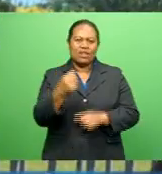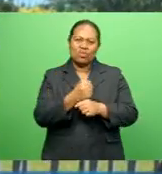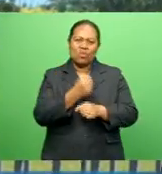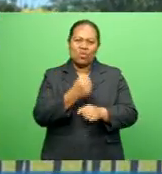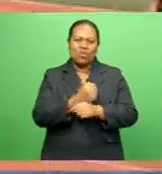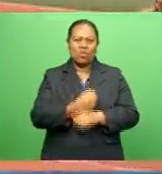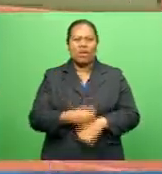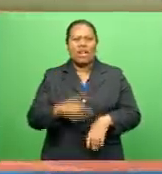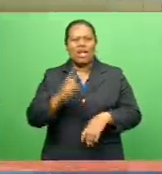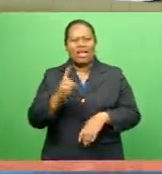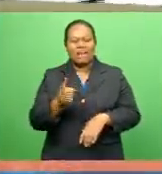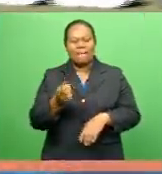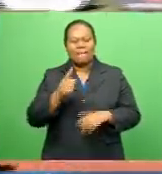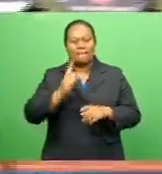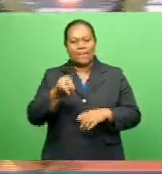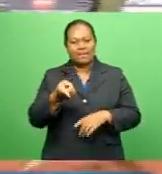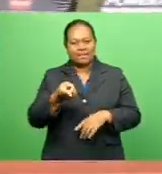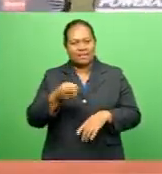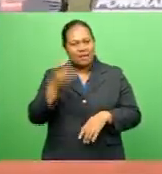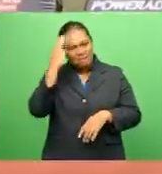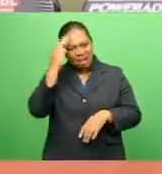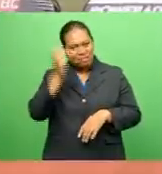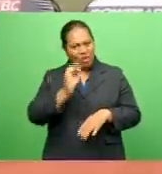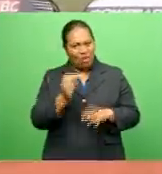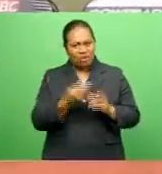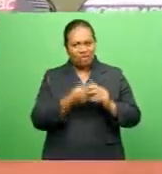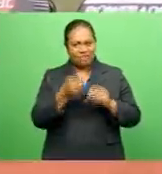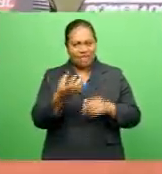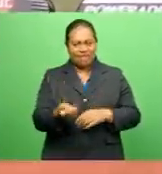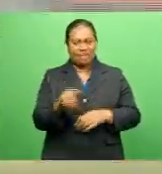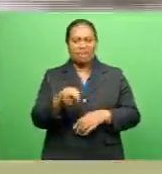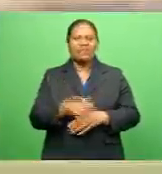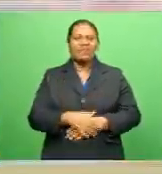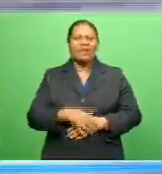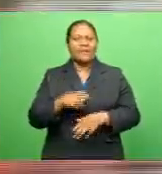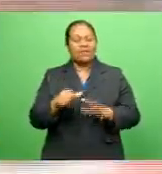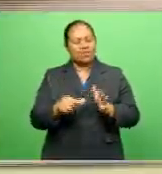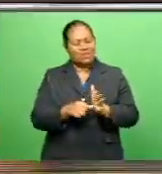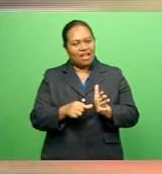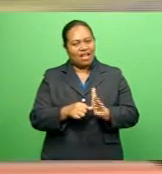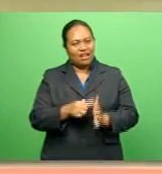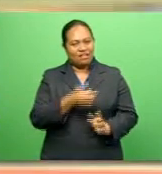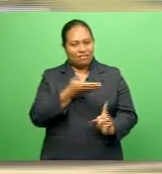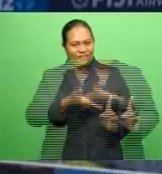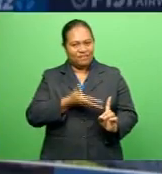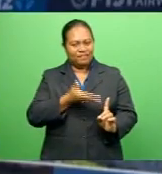mother by his side To cheer him on today Was hard for Chosuan Ndaundravuni